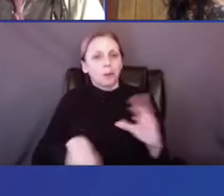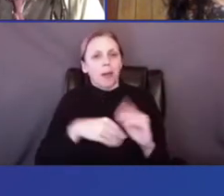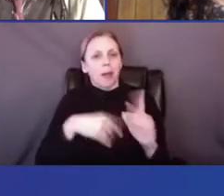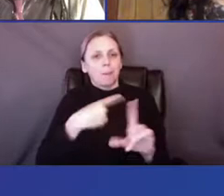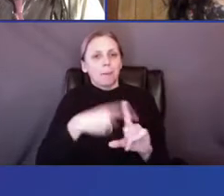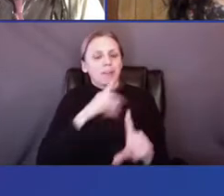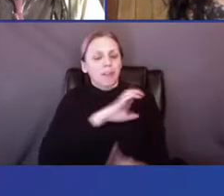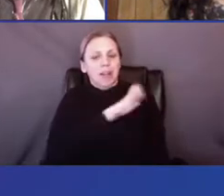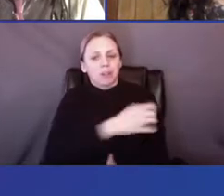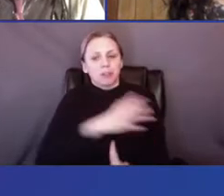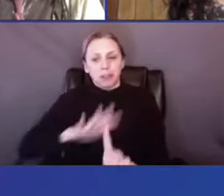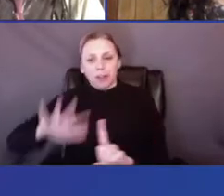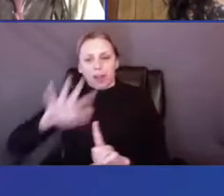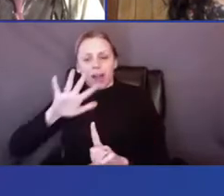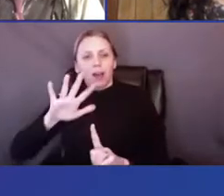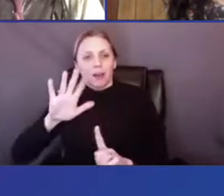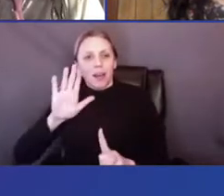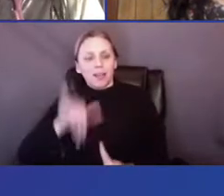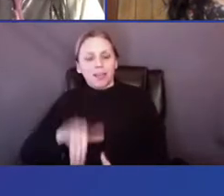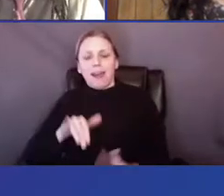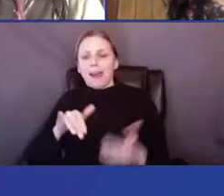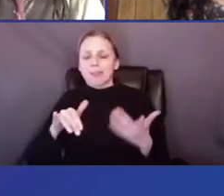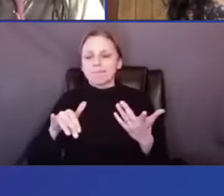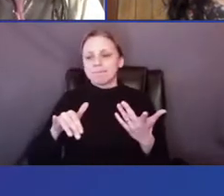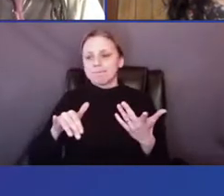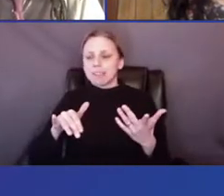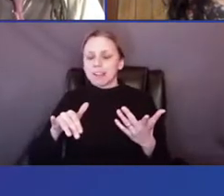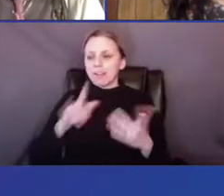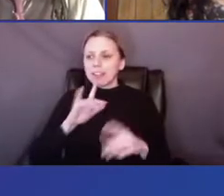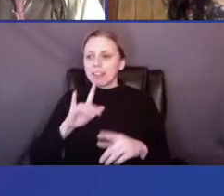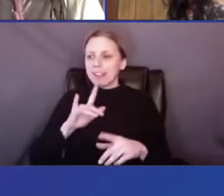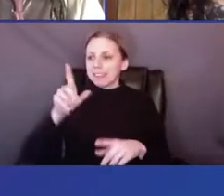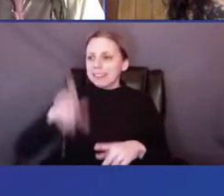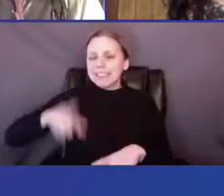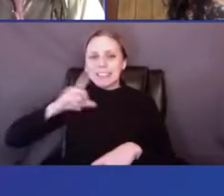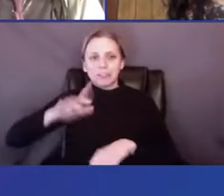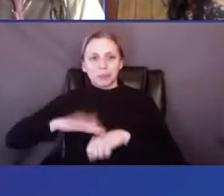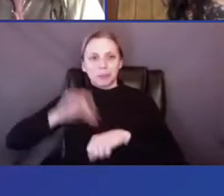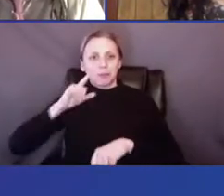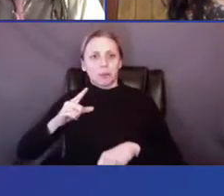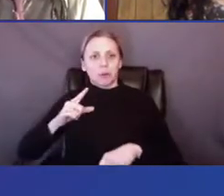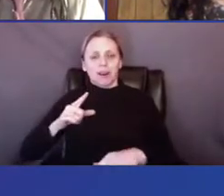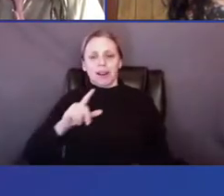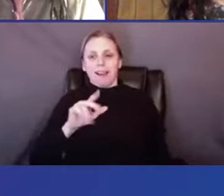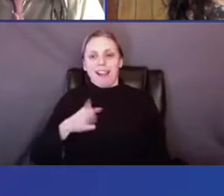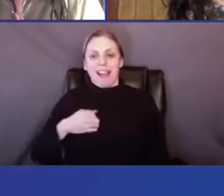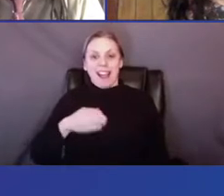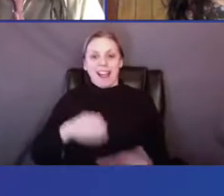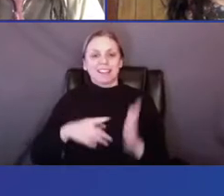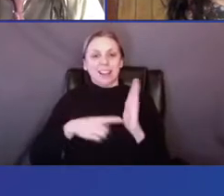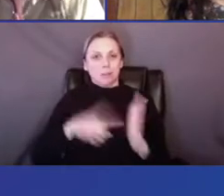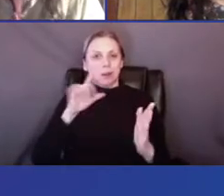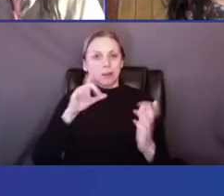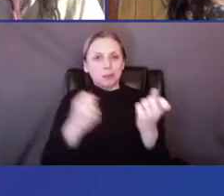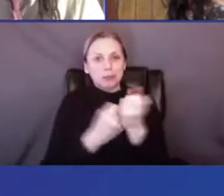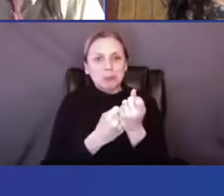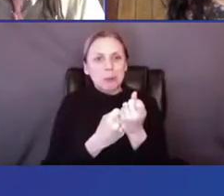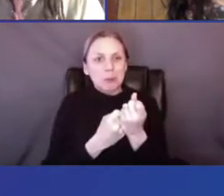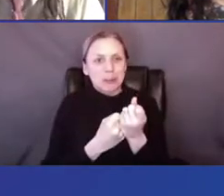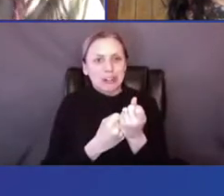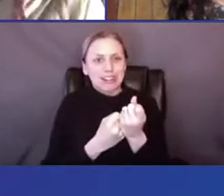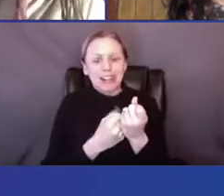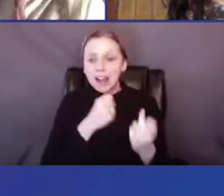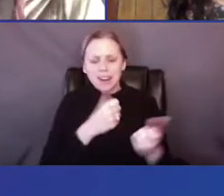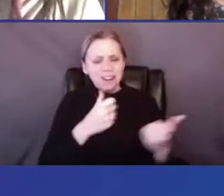energy around this galvanization of this call for anti-models of support, not, not known